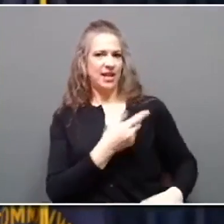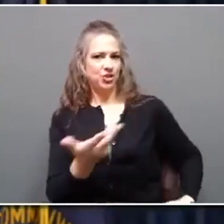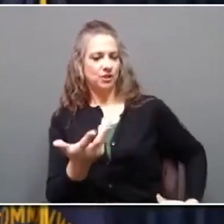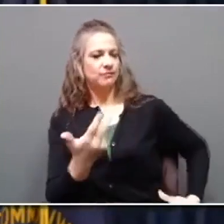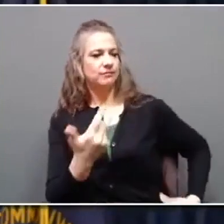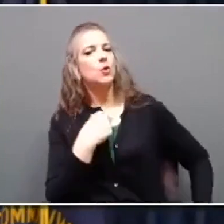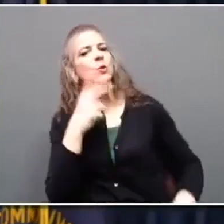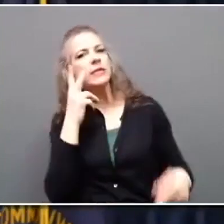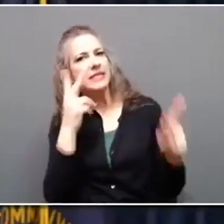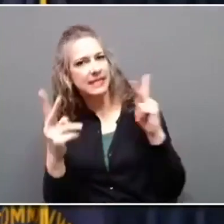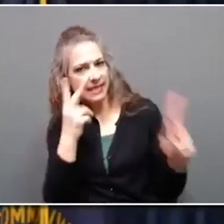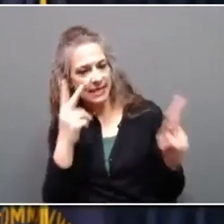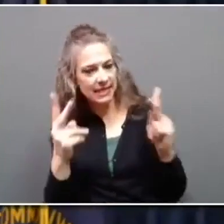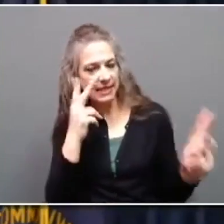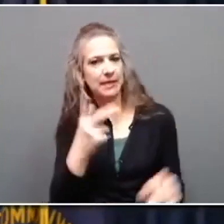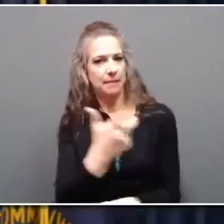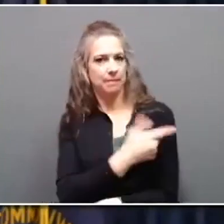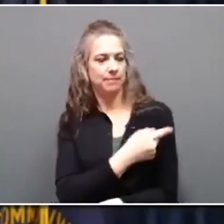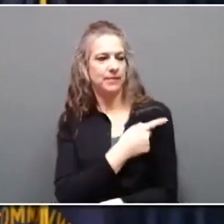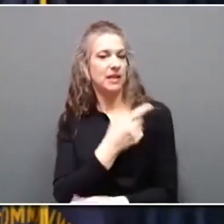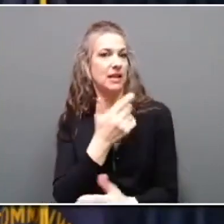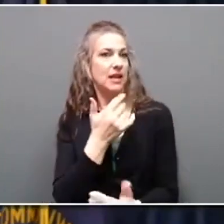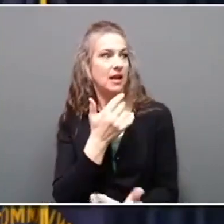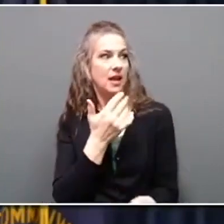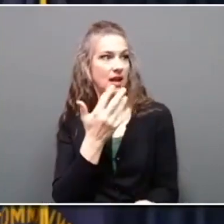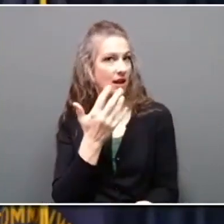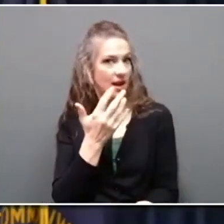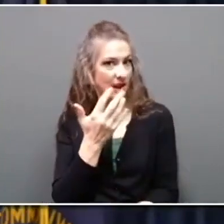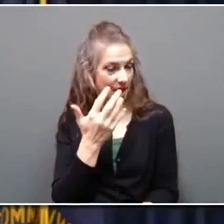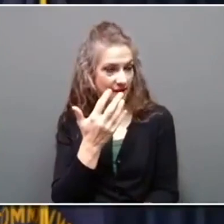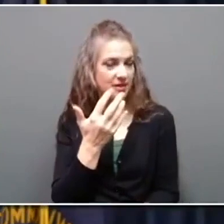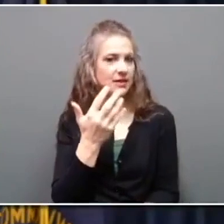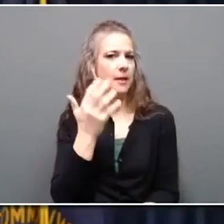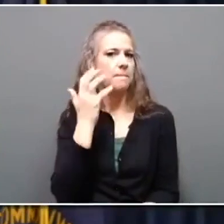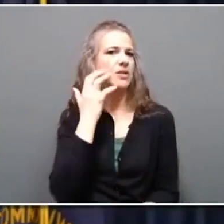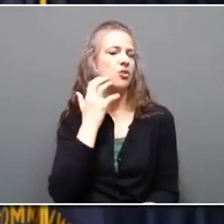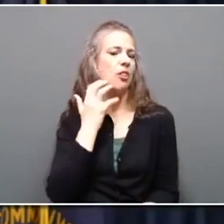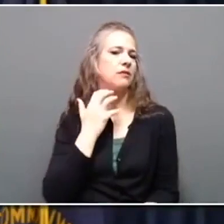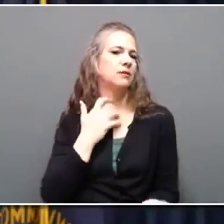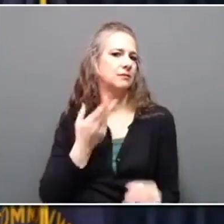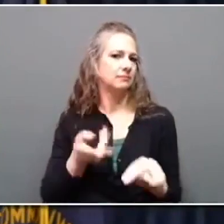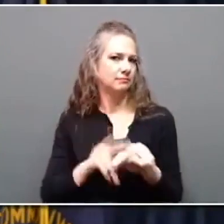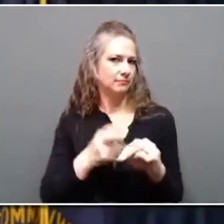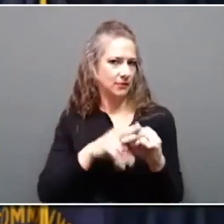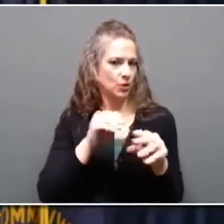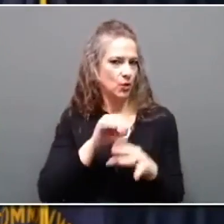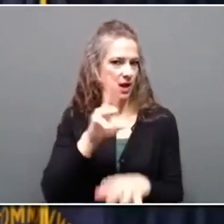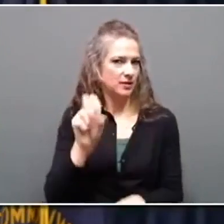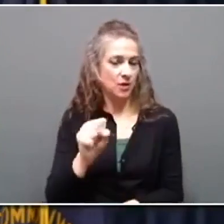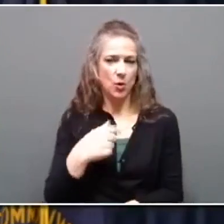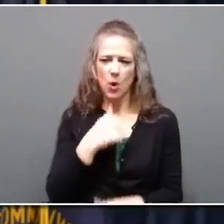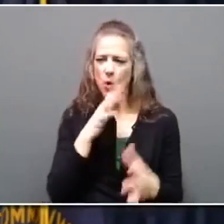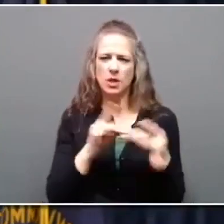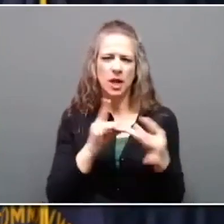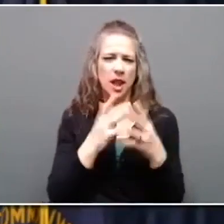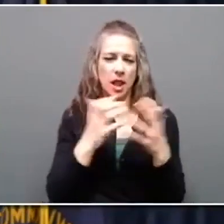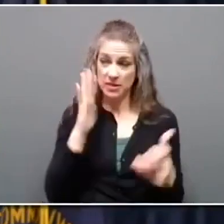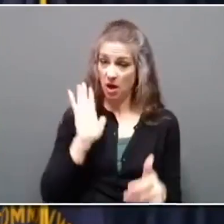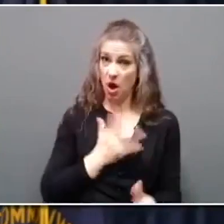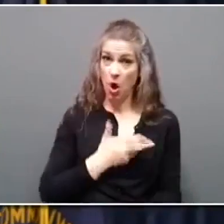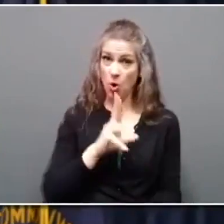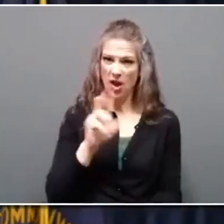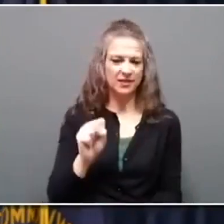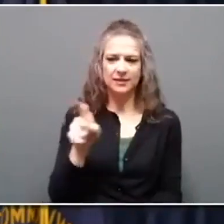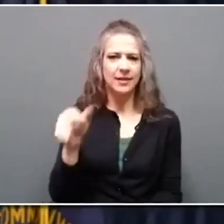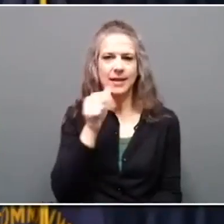of measles in the United States. So I'm going to talk about the disease because most people in our country have never seen it, and even most physicians and